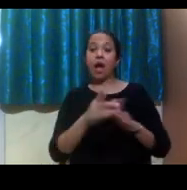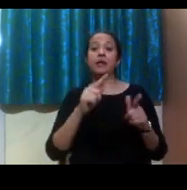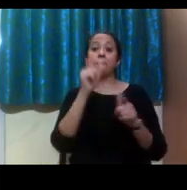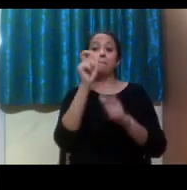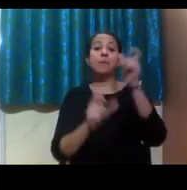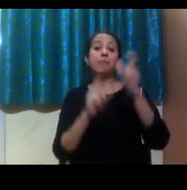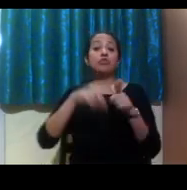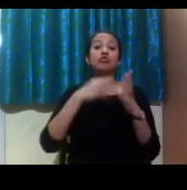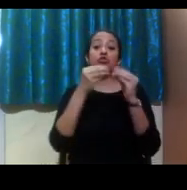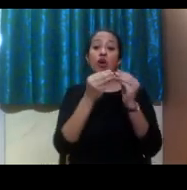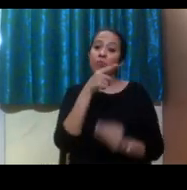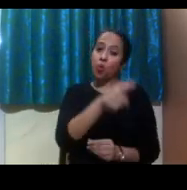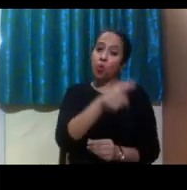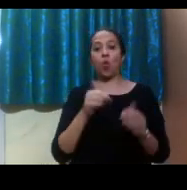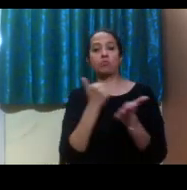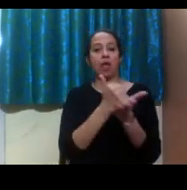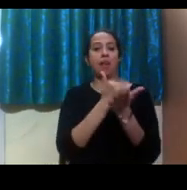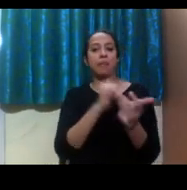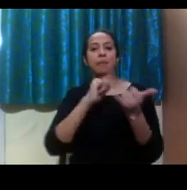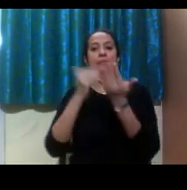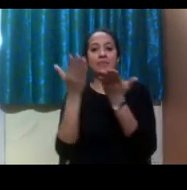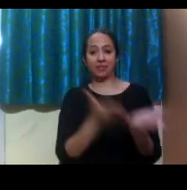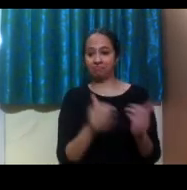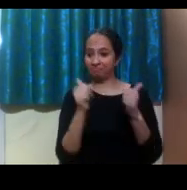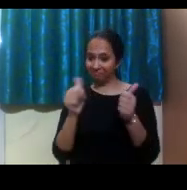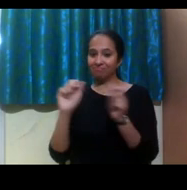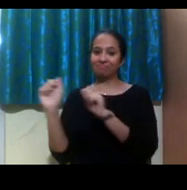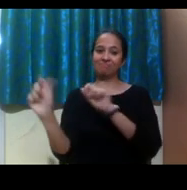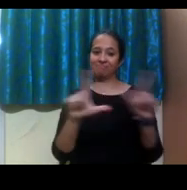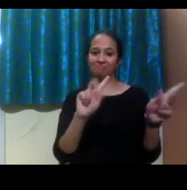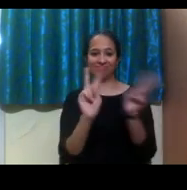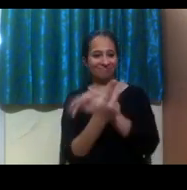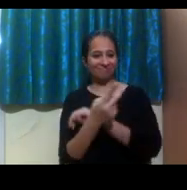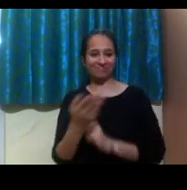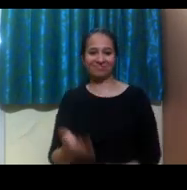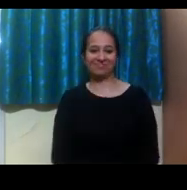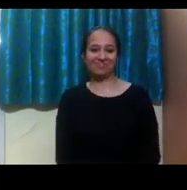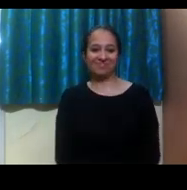make sure you hit the one that gets the students. All righty. Next slide for me, please, Deborah.